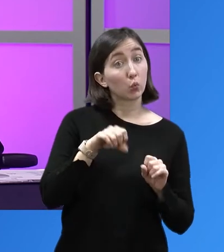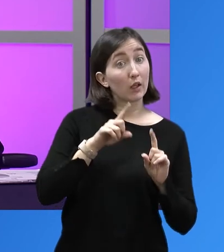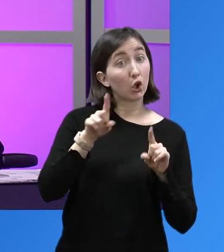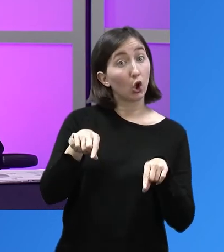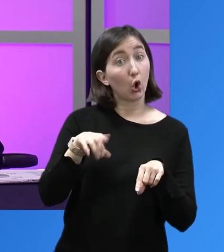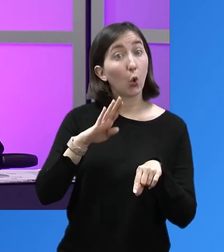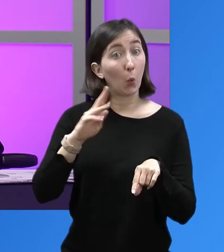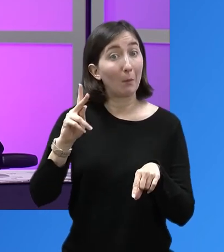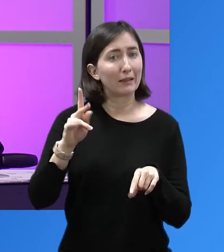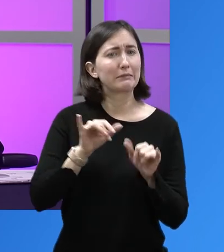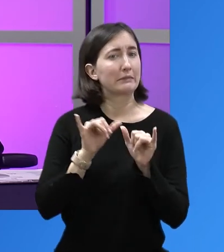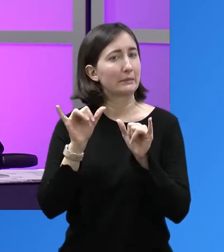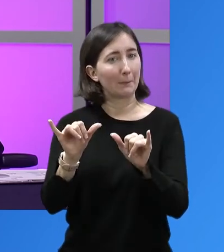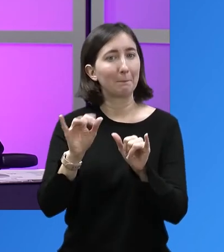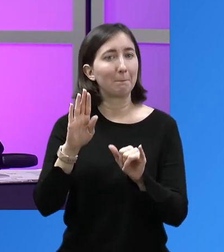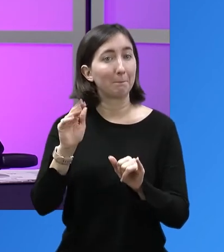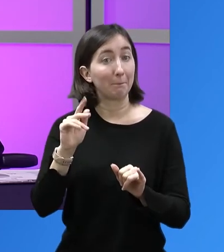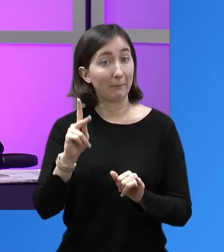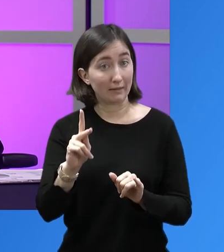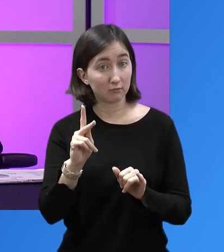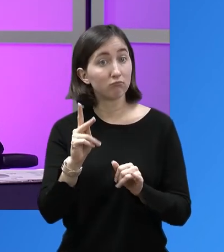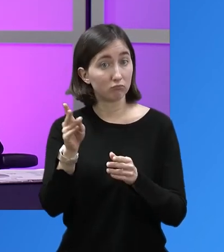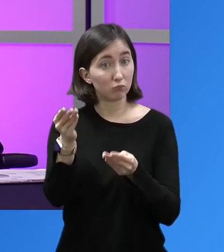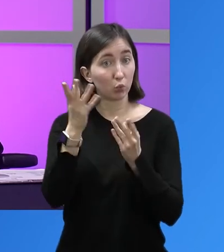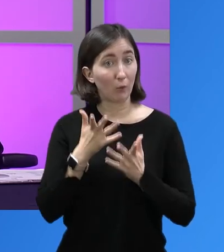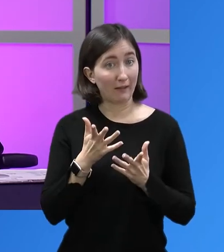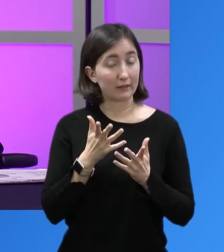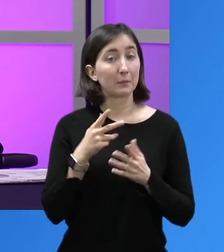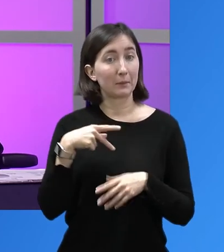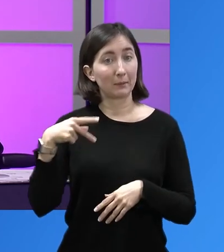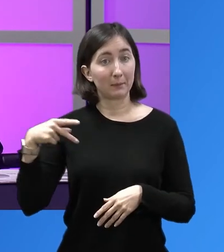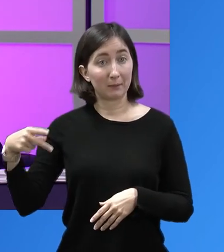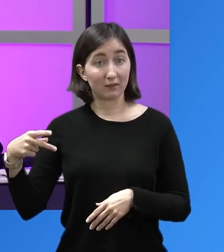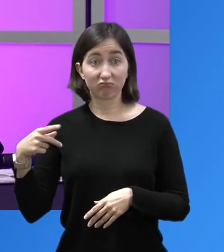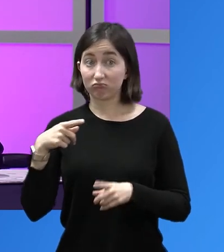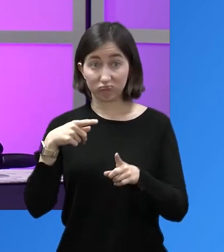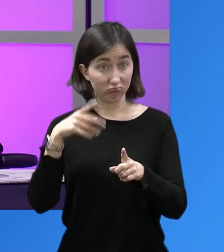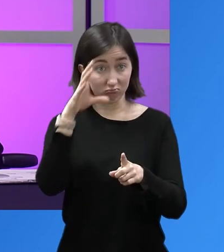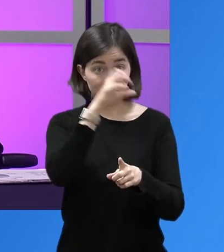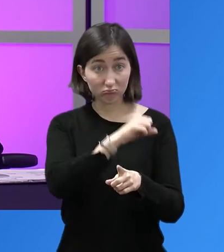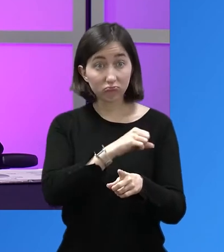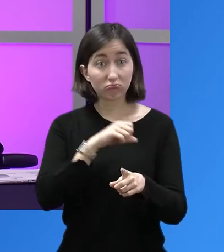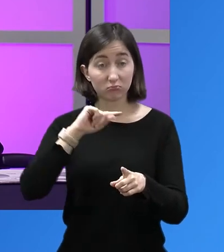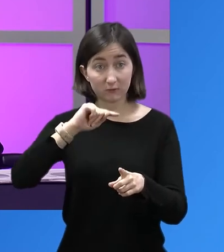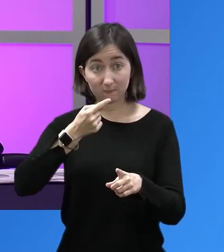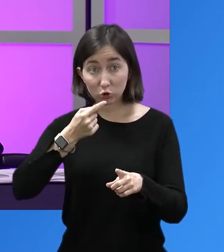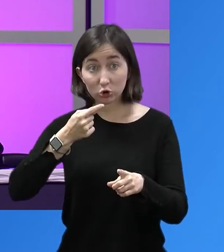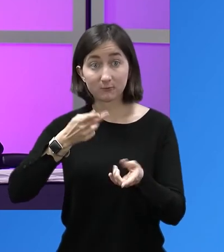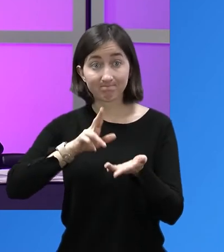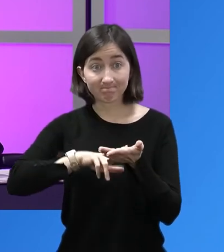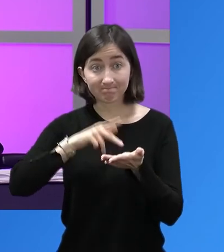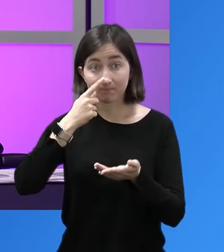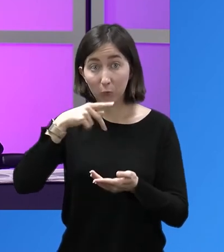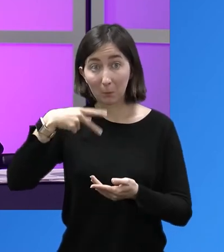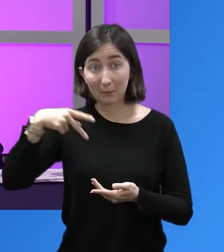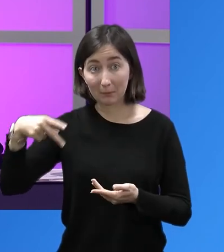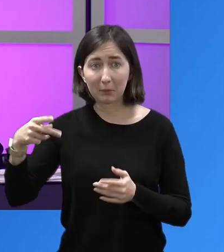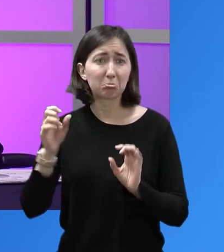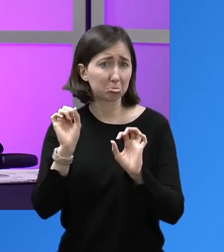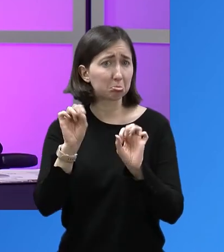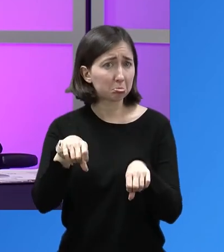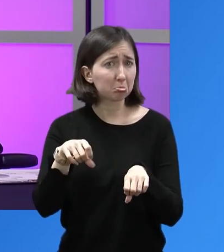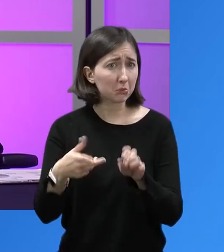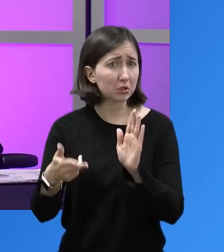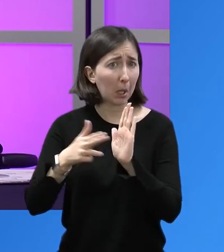initial financial institution that provided your first PPP loan. If you didn't get a PPP loan in the first round,